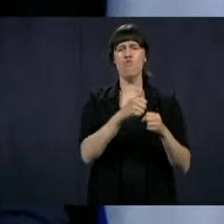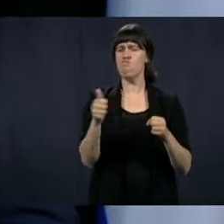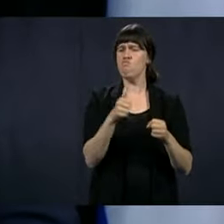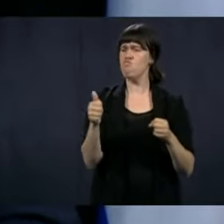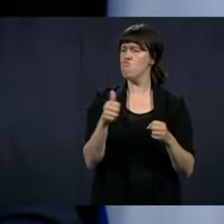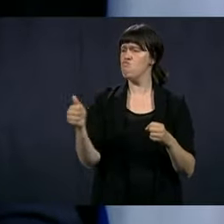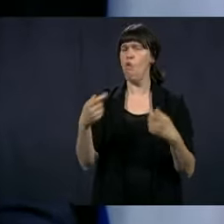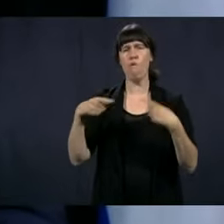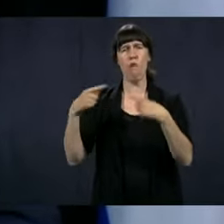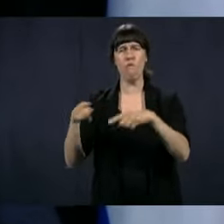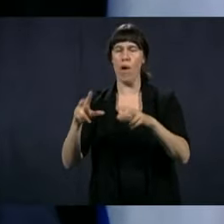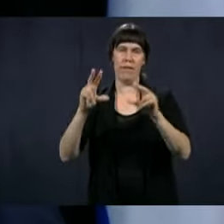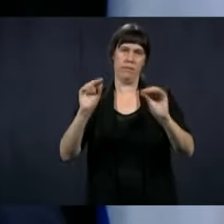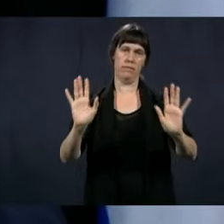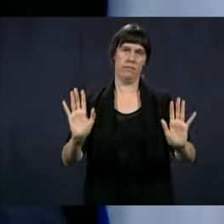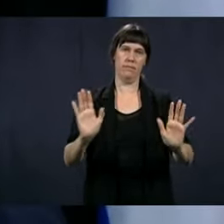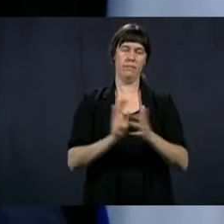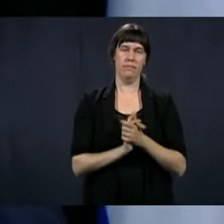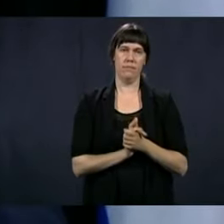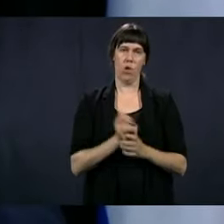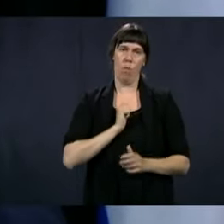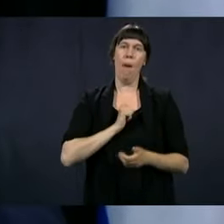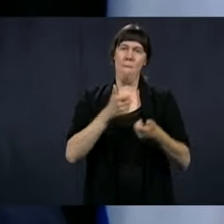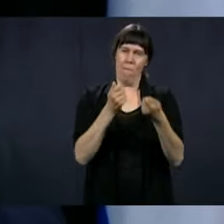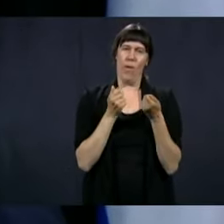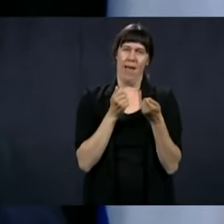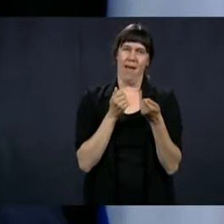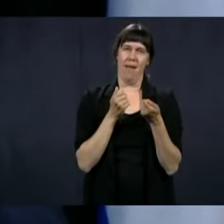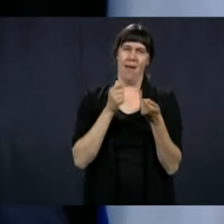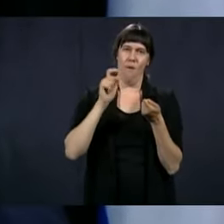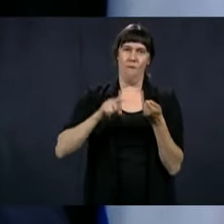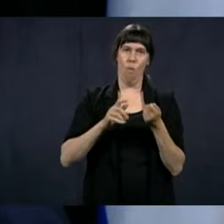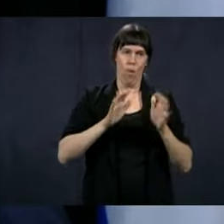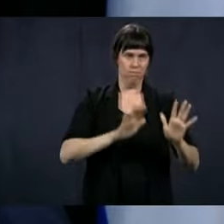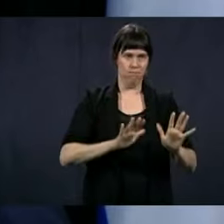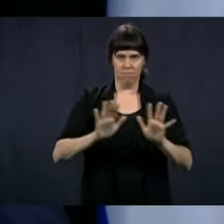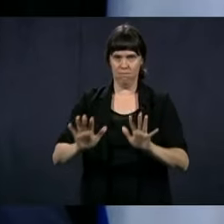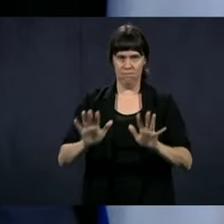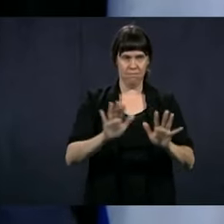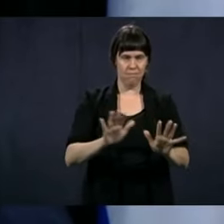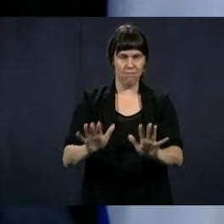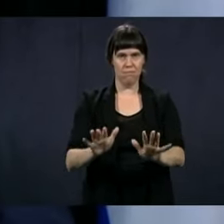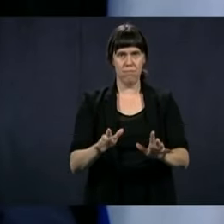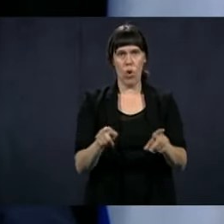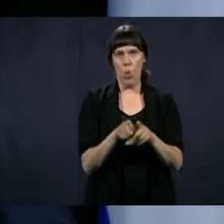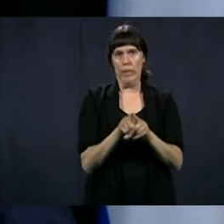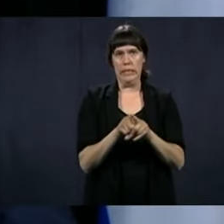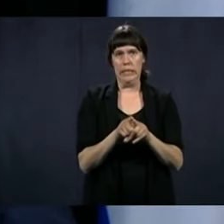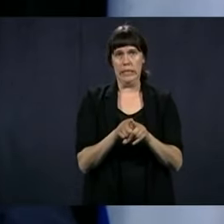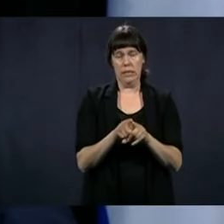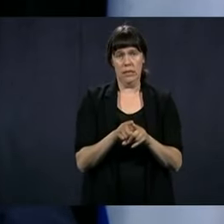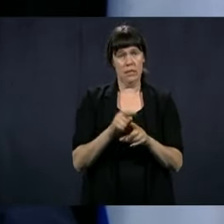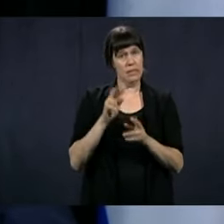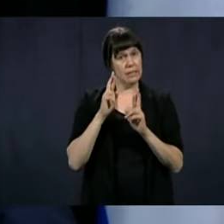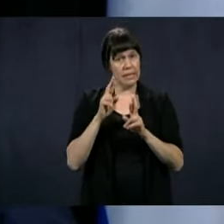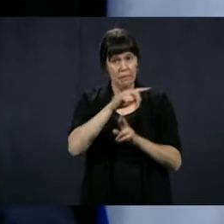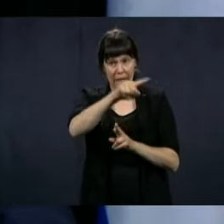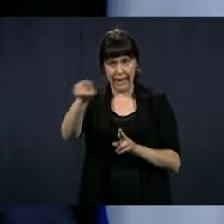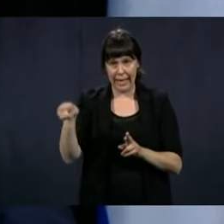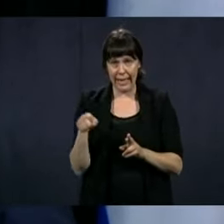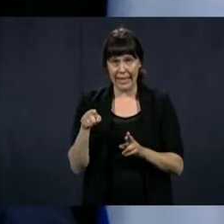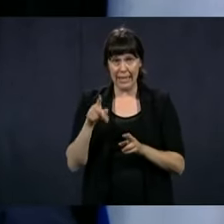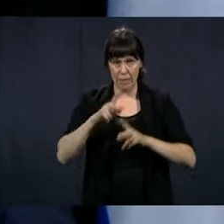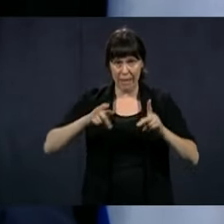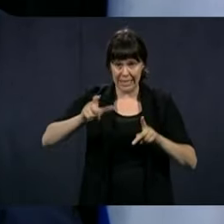My role is to say, you know, to hold my foot on the brake a little bit, and I base myself on the good